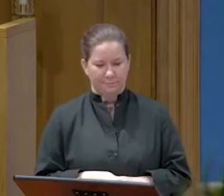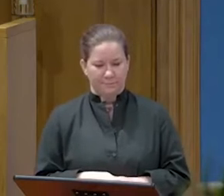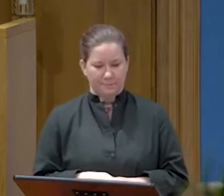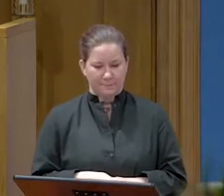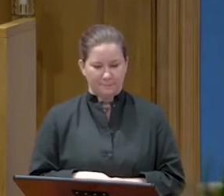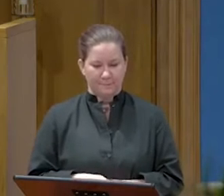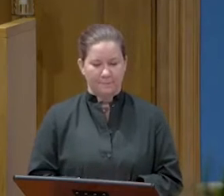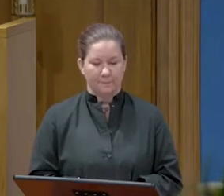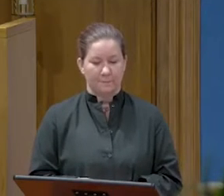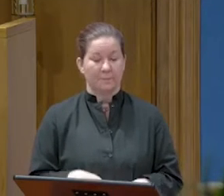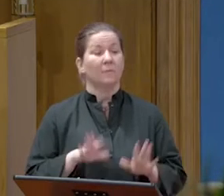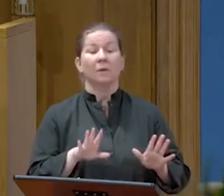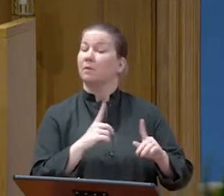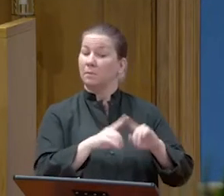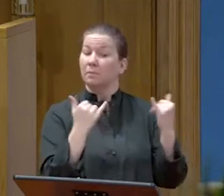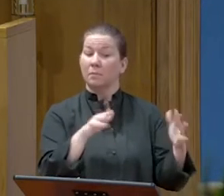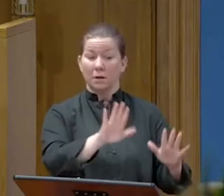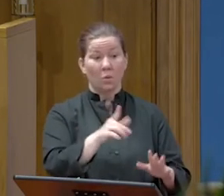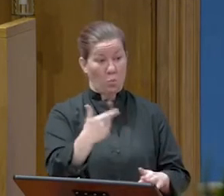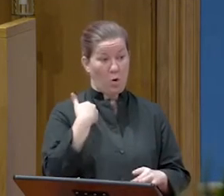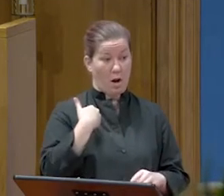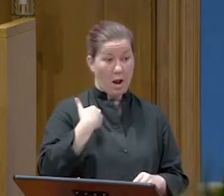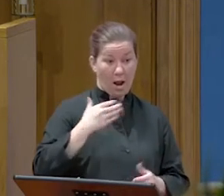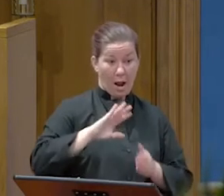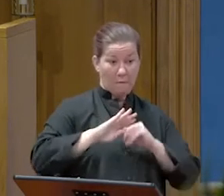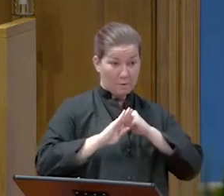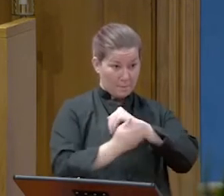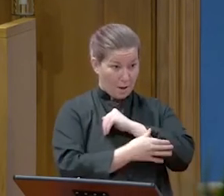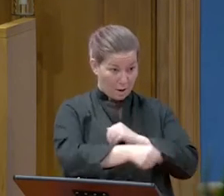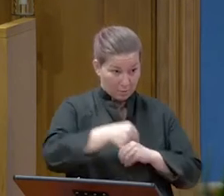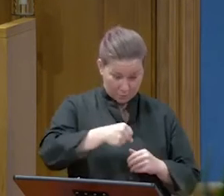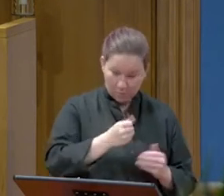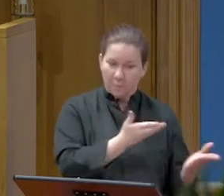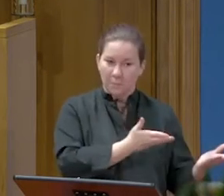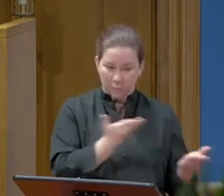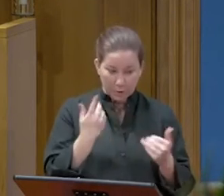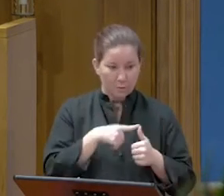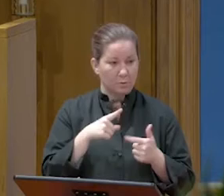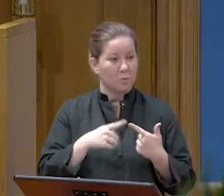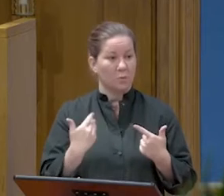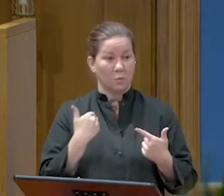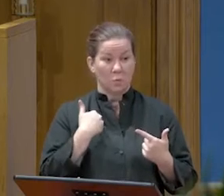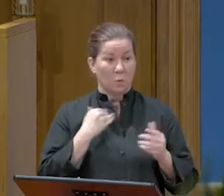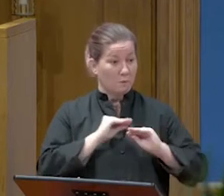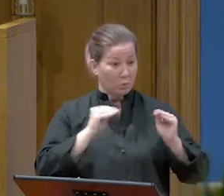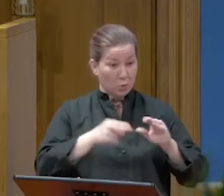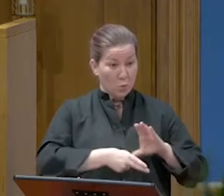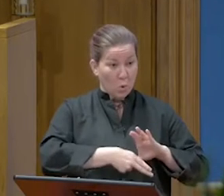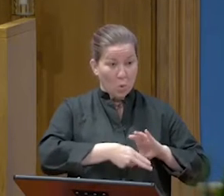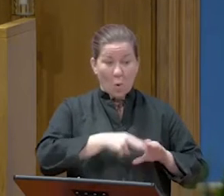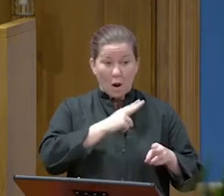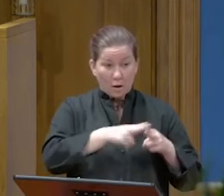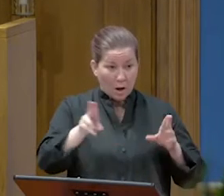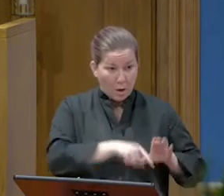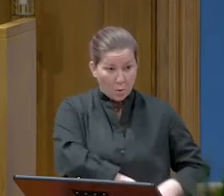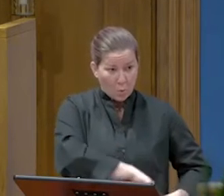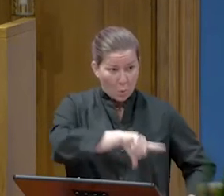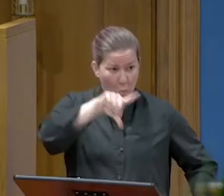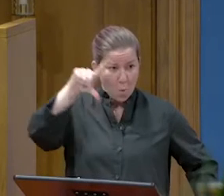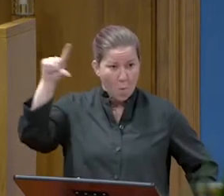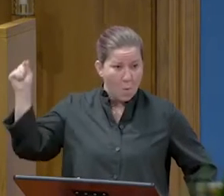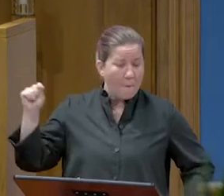who has a purse must take it, and likewise a bag. And the one who has no sword must sell his cloak and buy it.